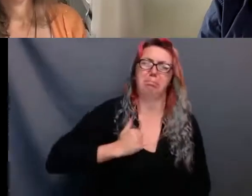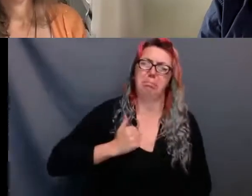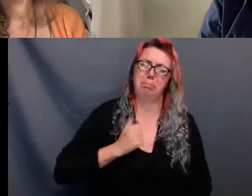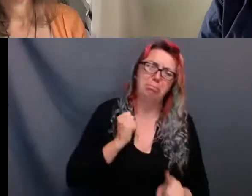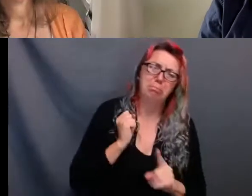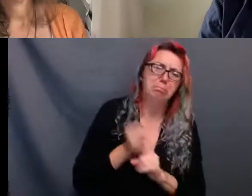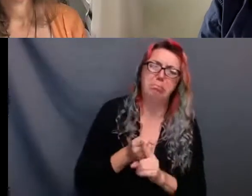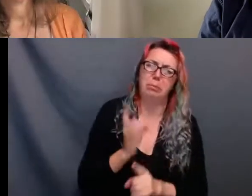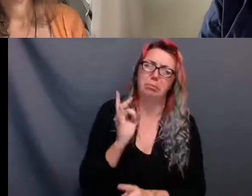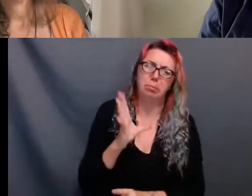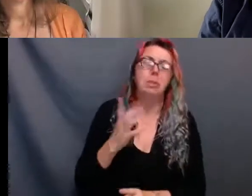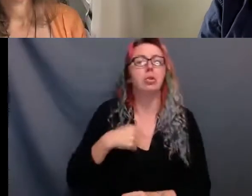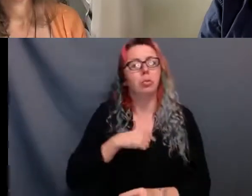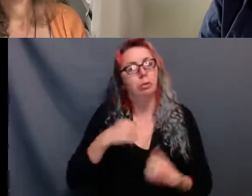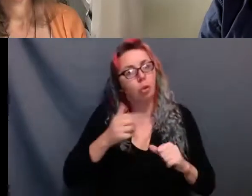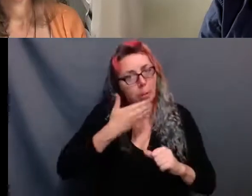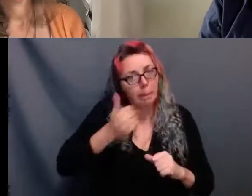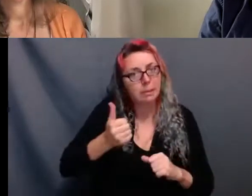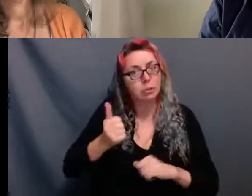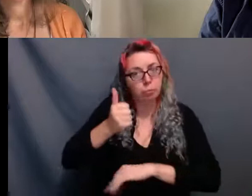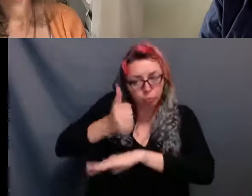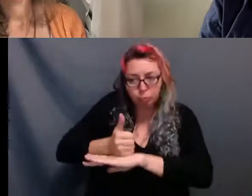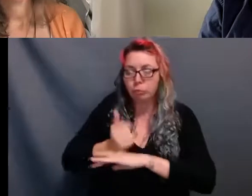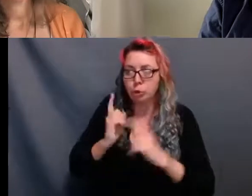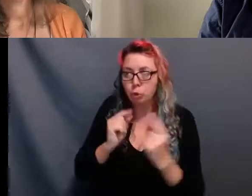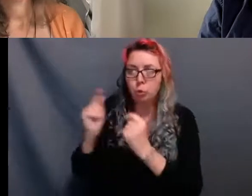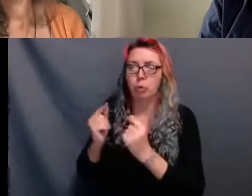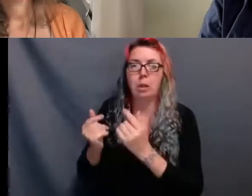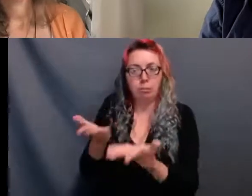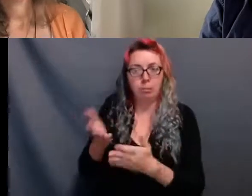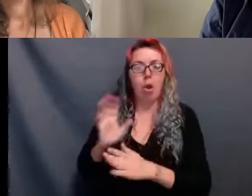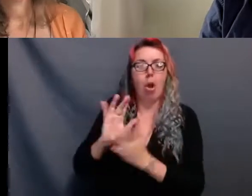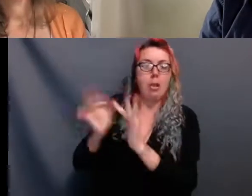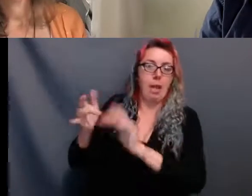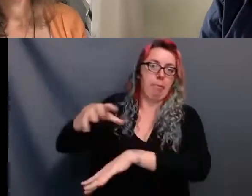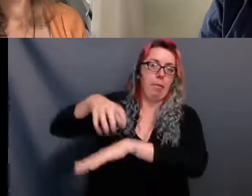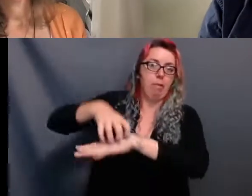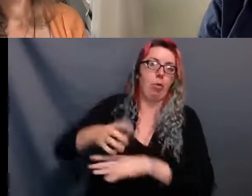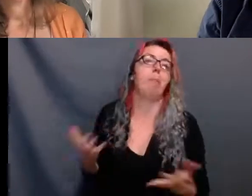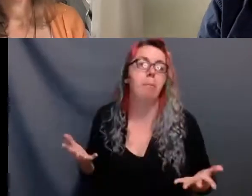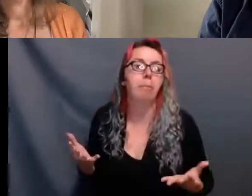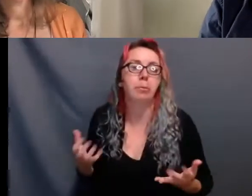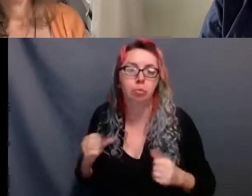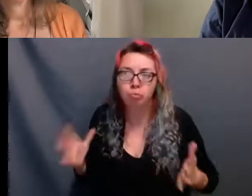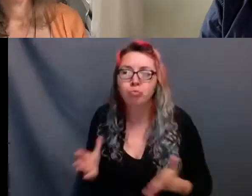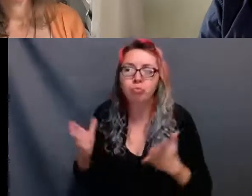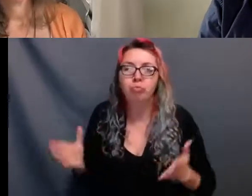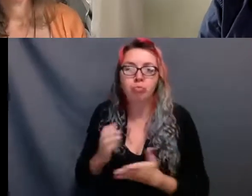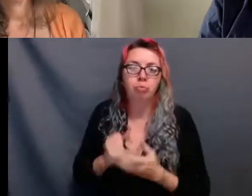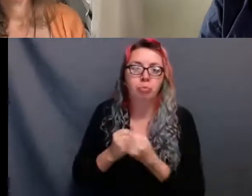leverage our positions and our platforms to present artists and get money into their hands. We went from planning